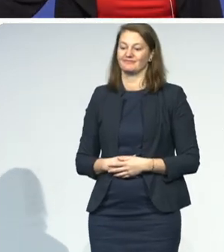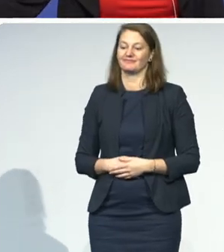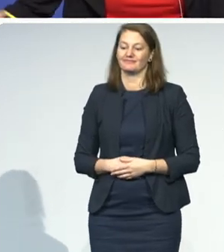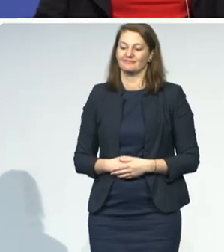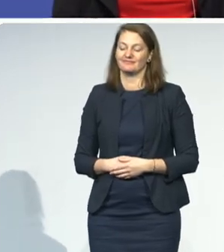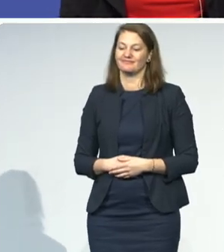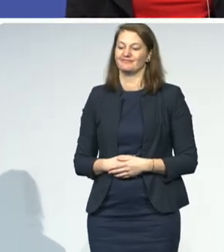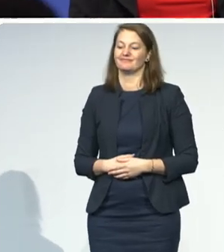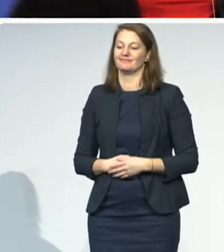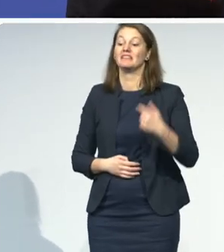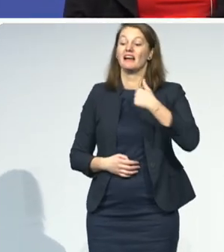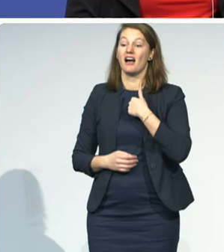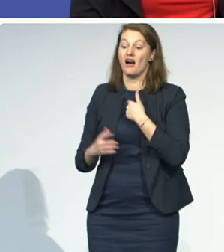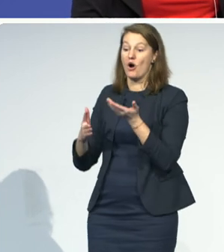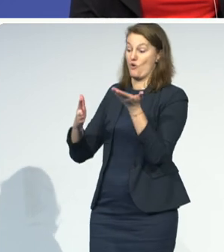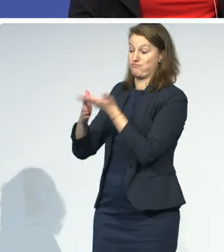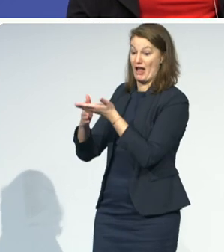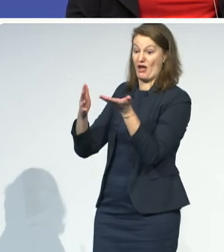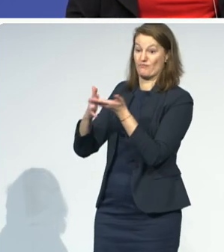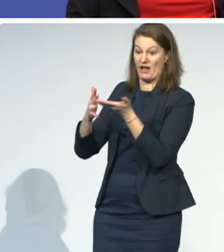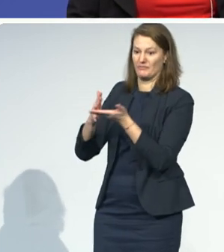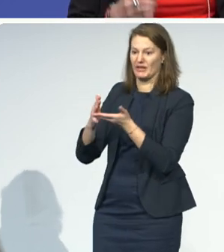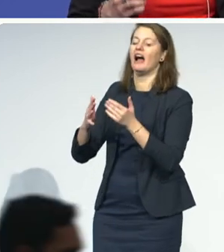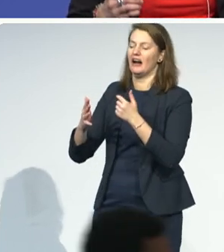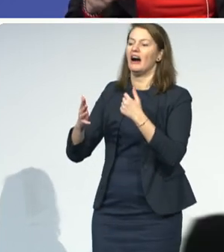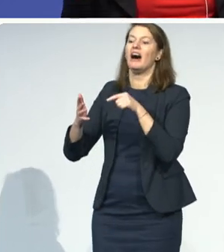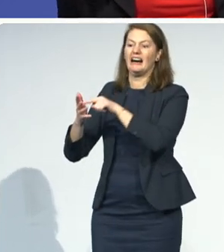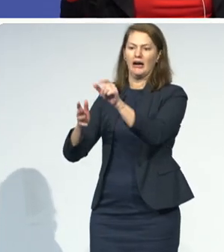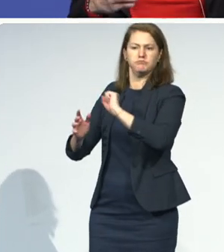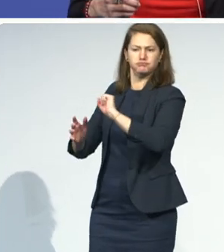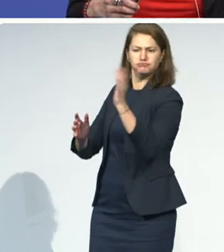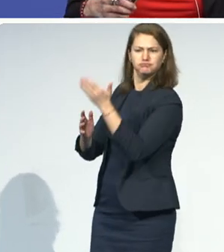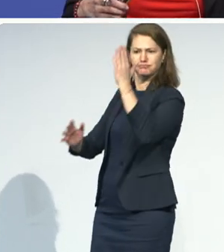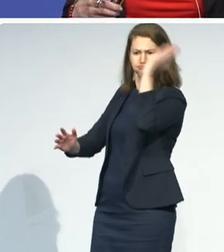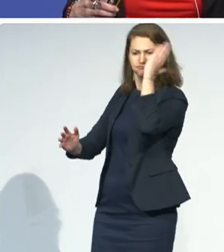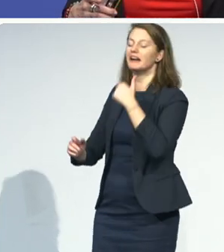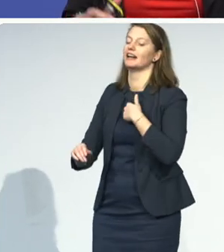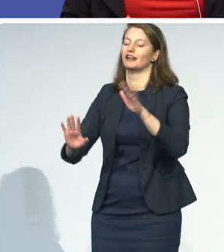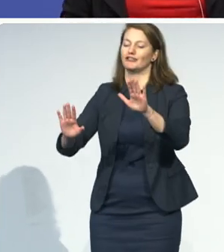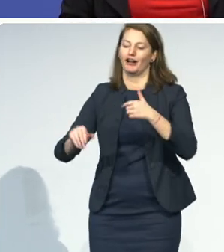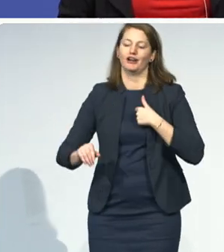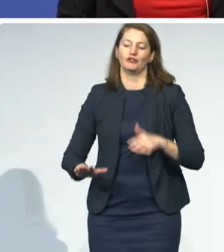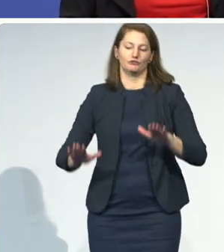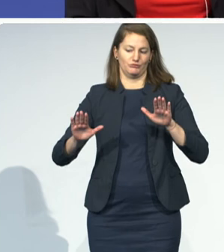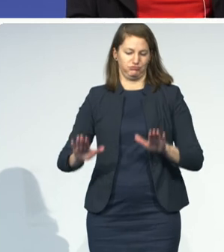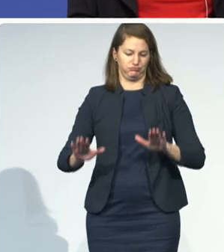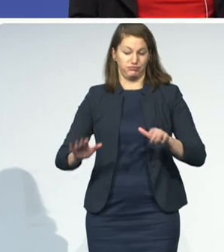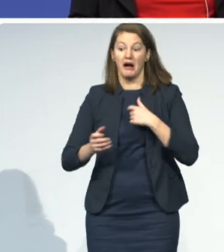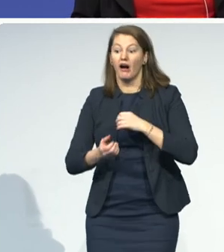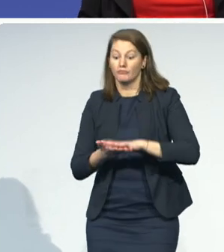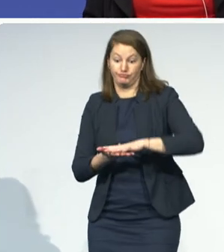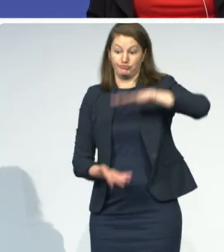pitches. So I'm going to try to be sort of a break and not fill too much information in one place. But